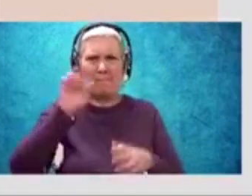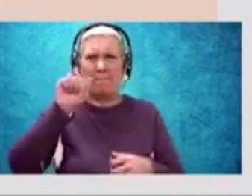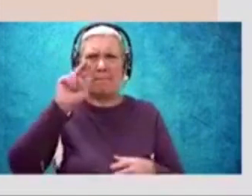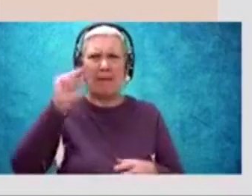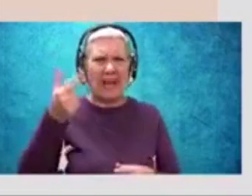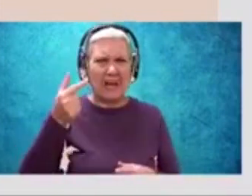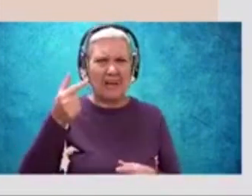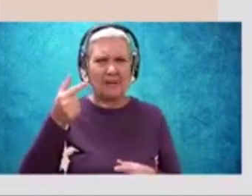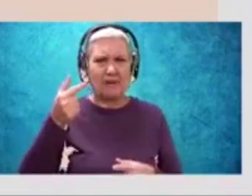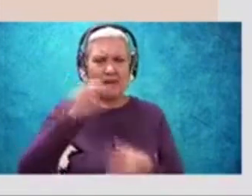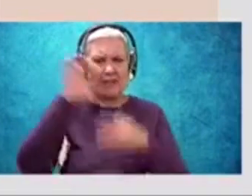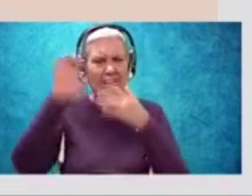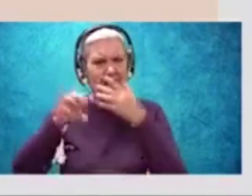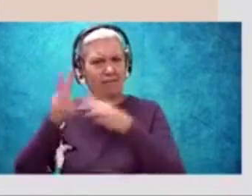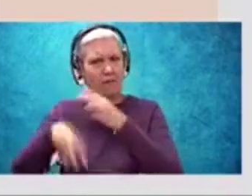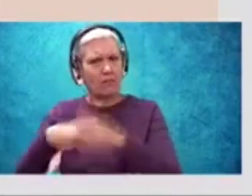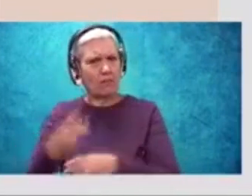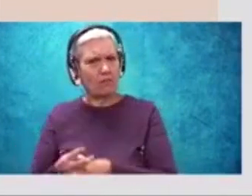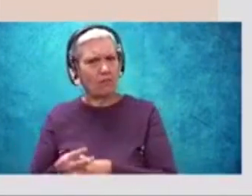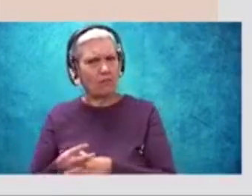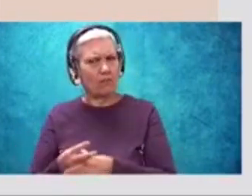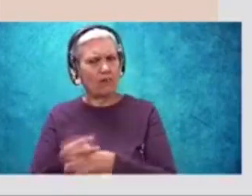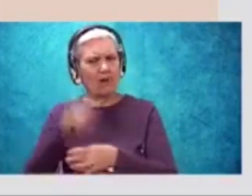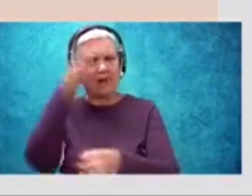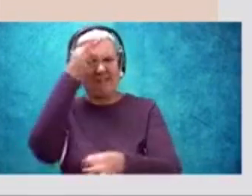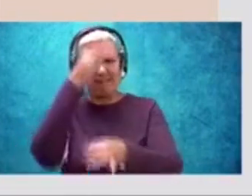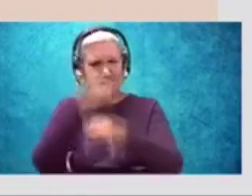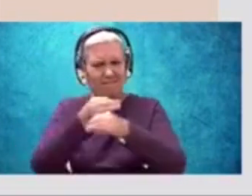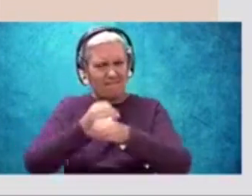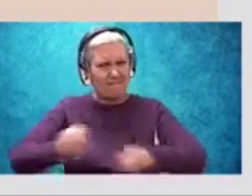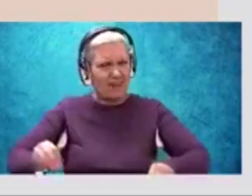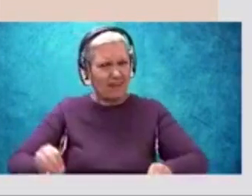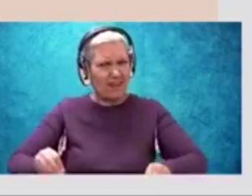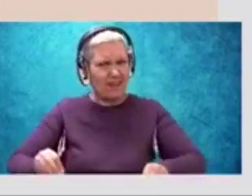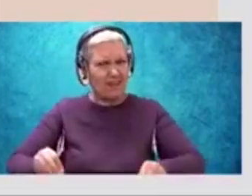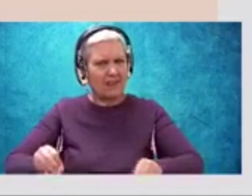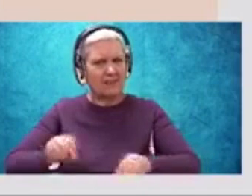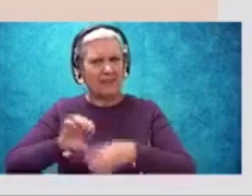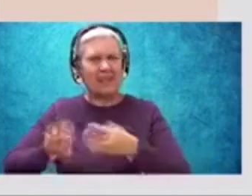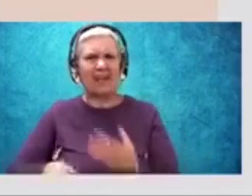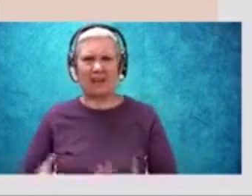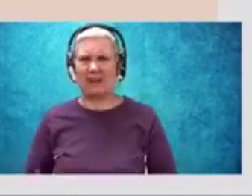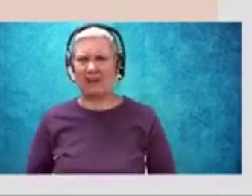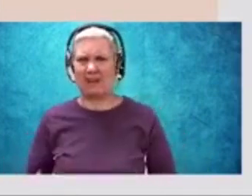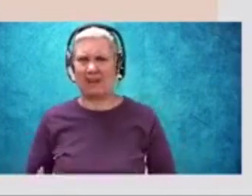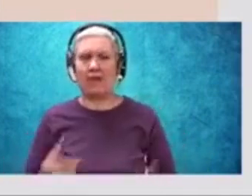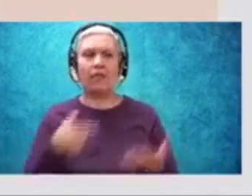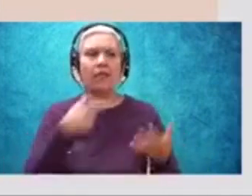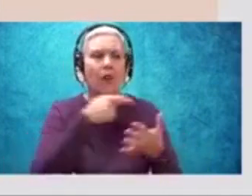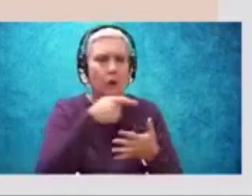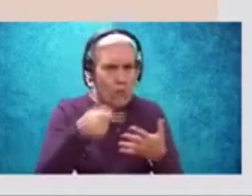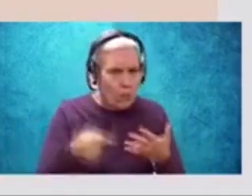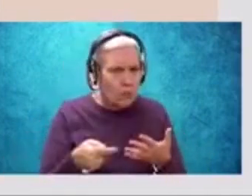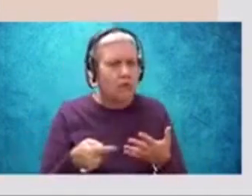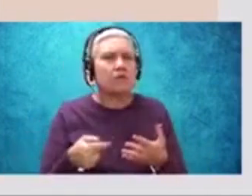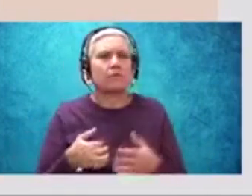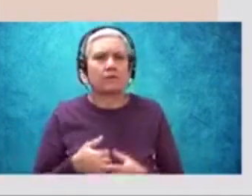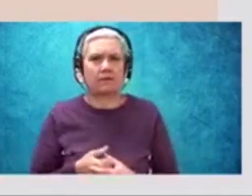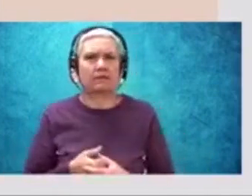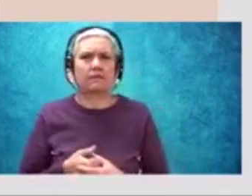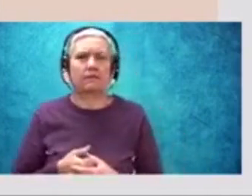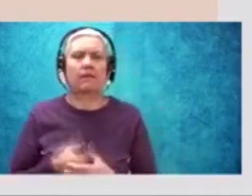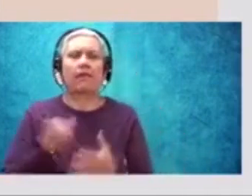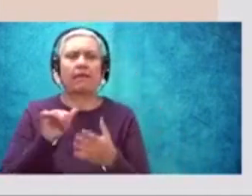Faithless at last. Those are some lines that kind of stick out to me, some events that are happening that stick out to me. And look at these